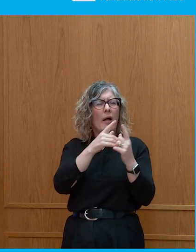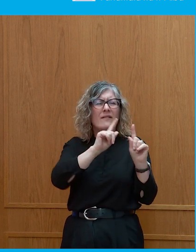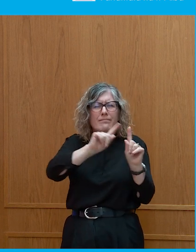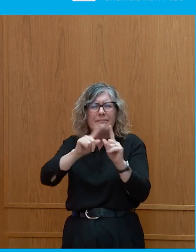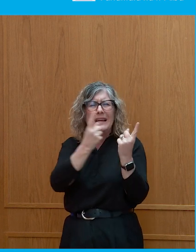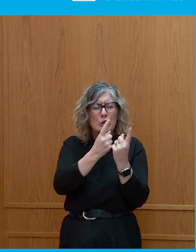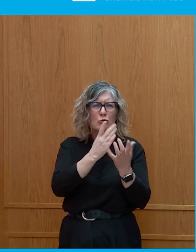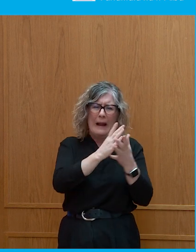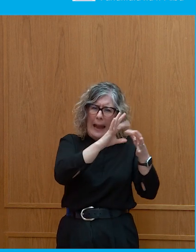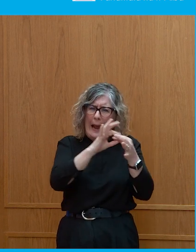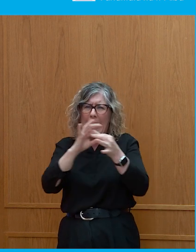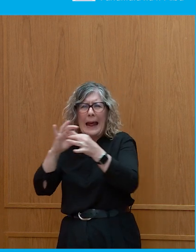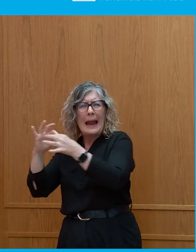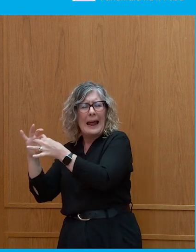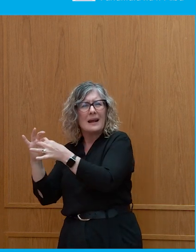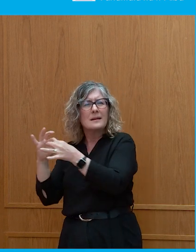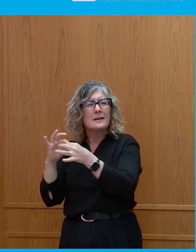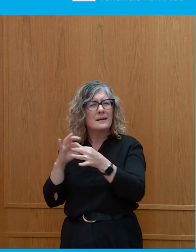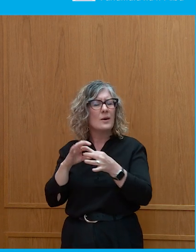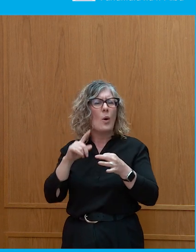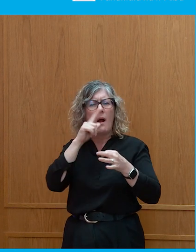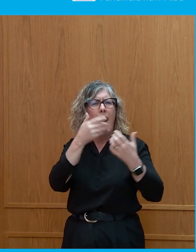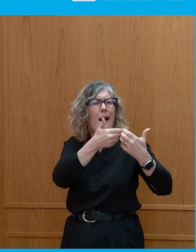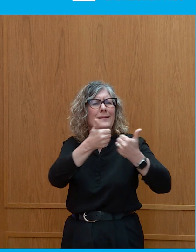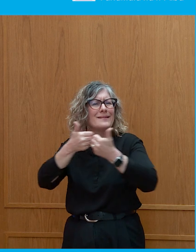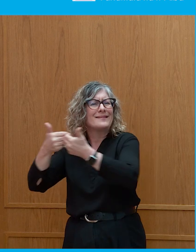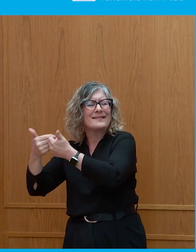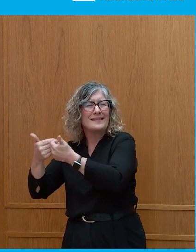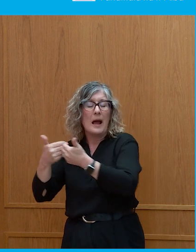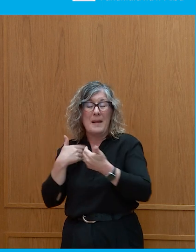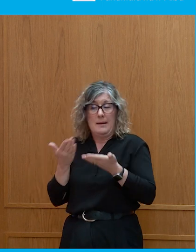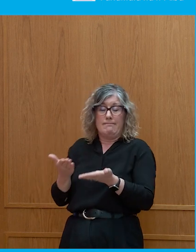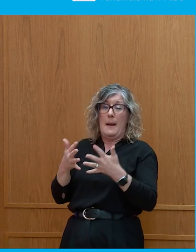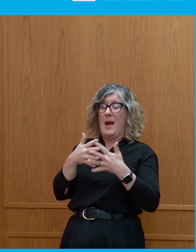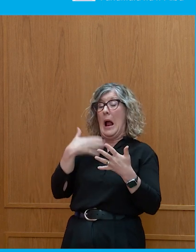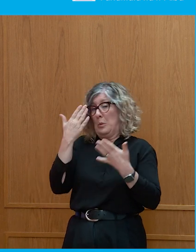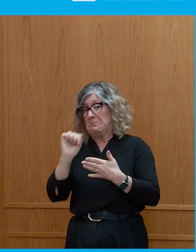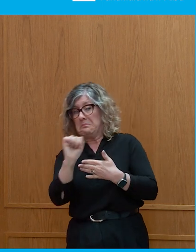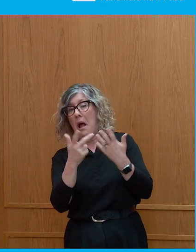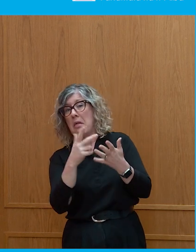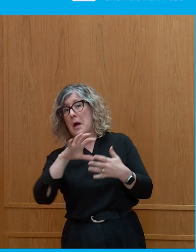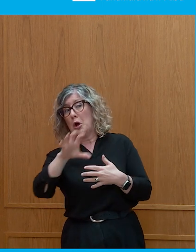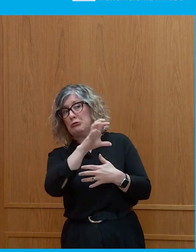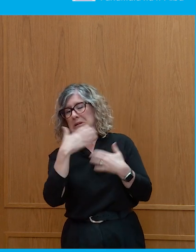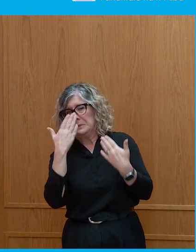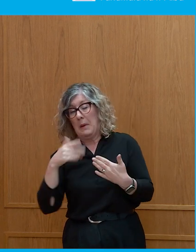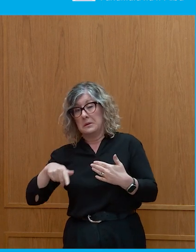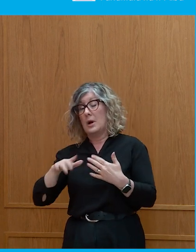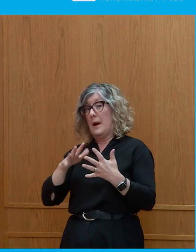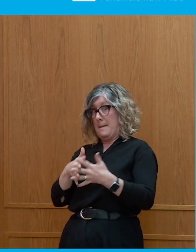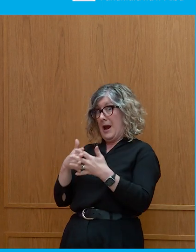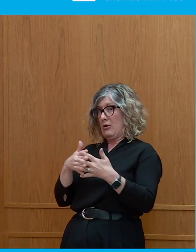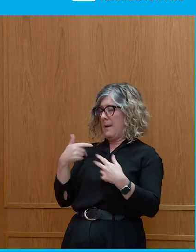I think in the U.S. at least – I won't speak to other countries – but in the U.S., for me, the big trend is